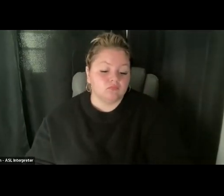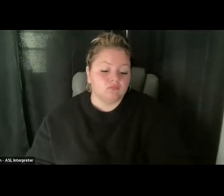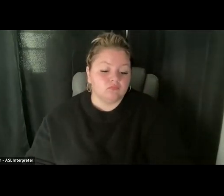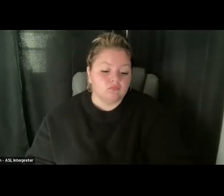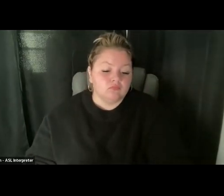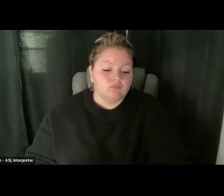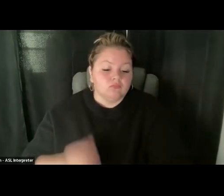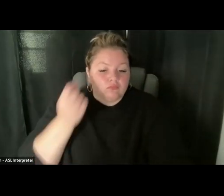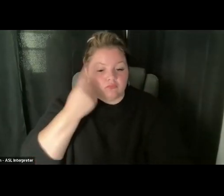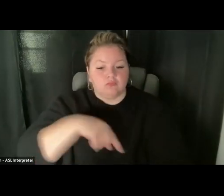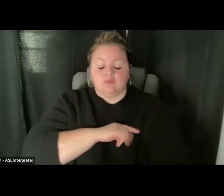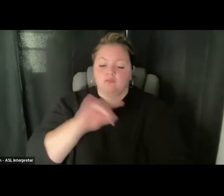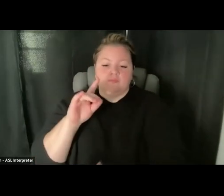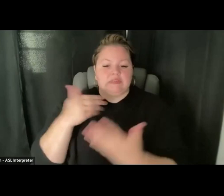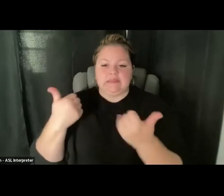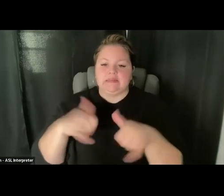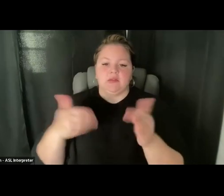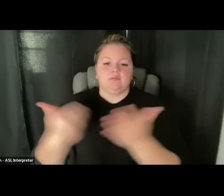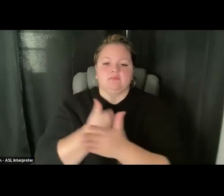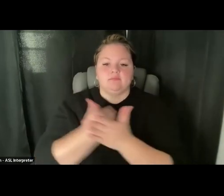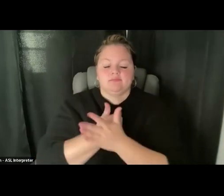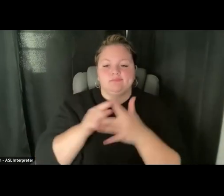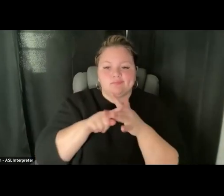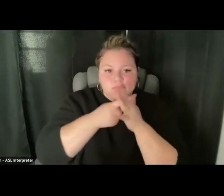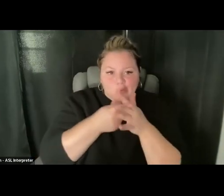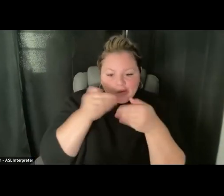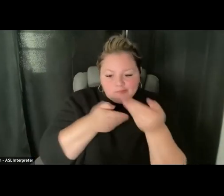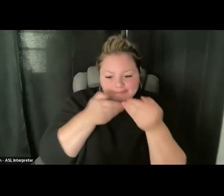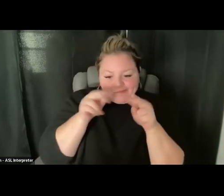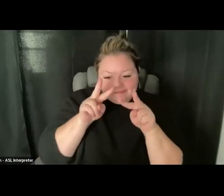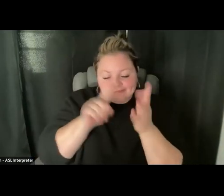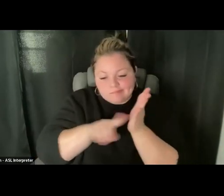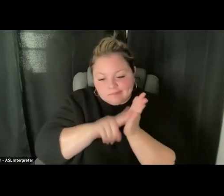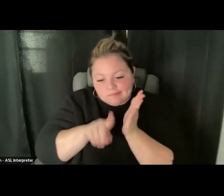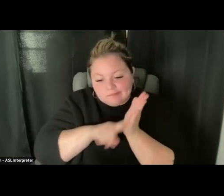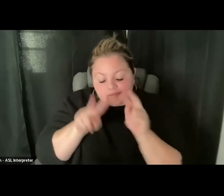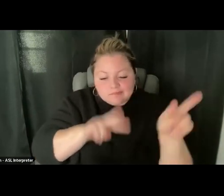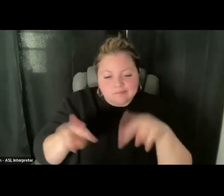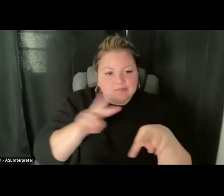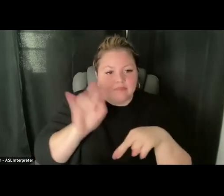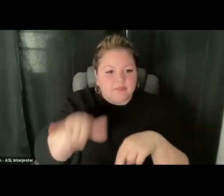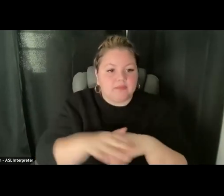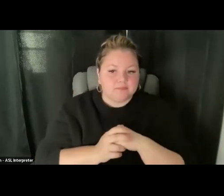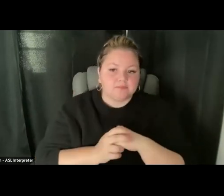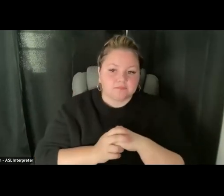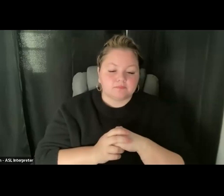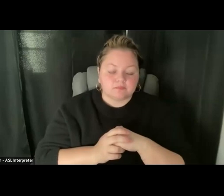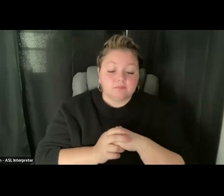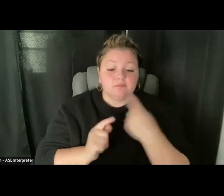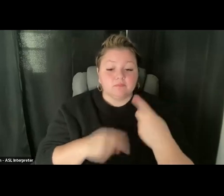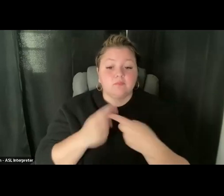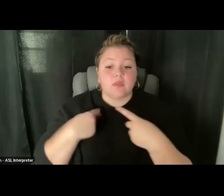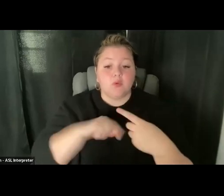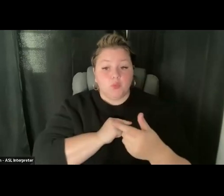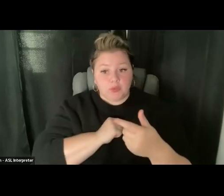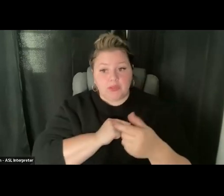of starting this so all i'm going to say is stay tuned we'll be in touch. And we reaching out once we get into